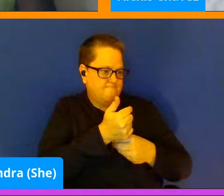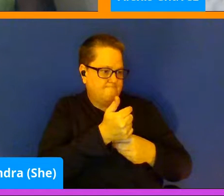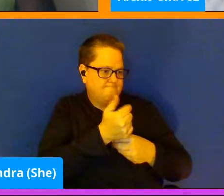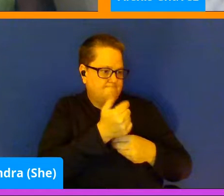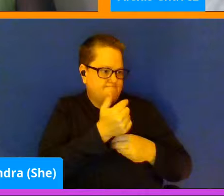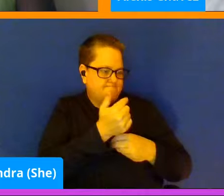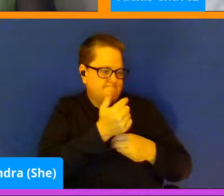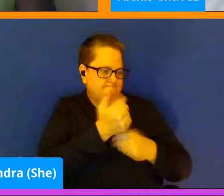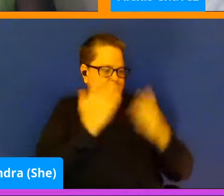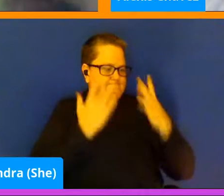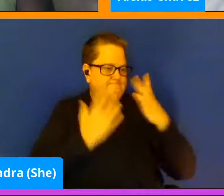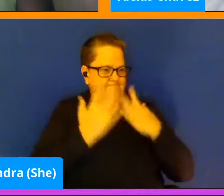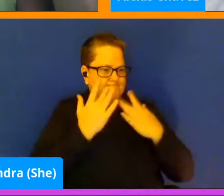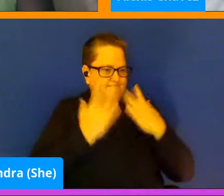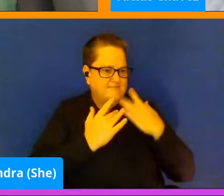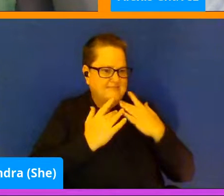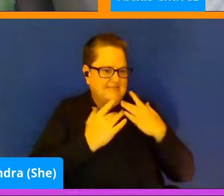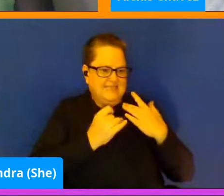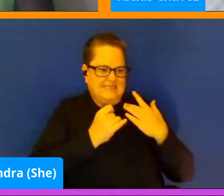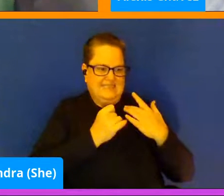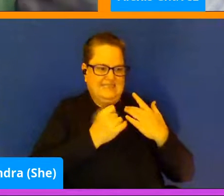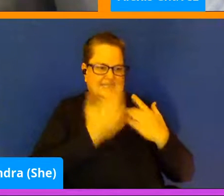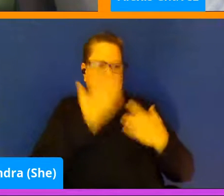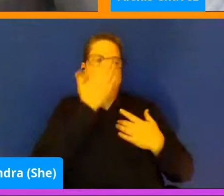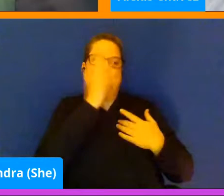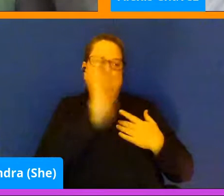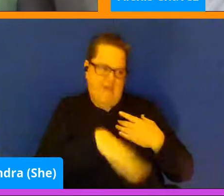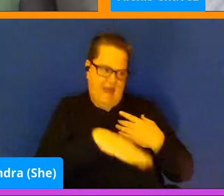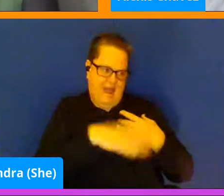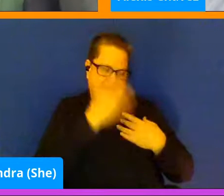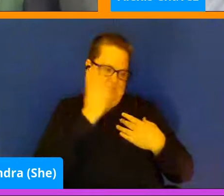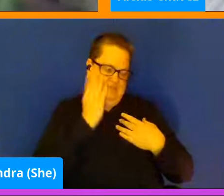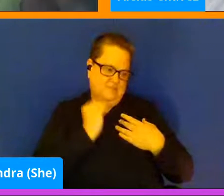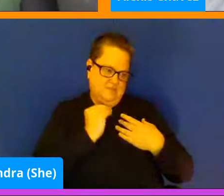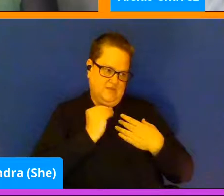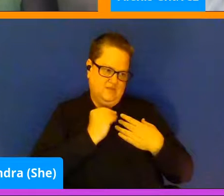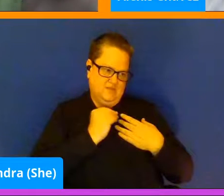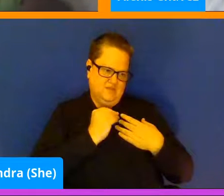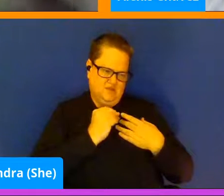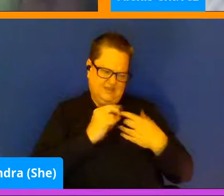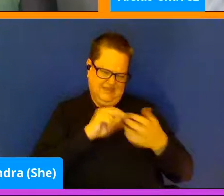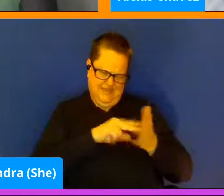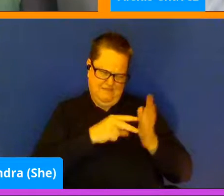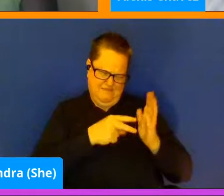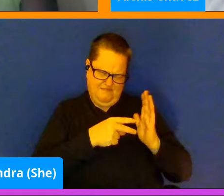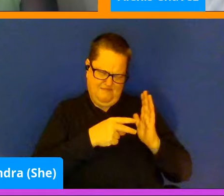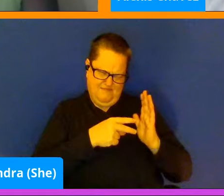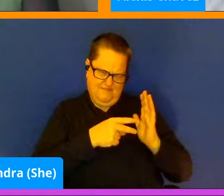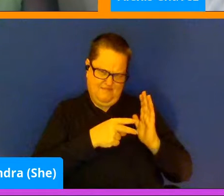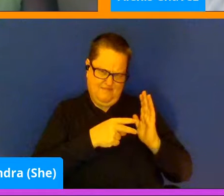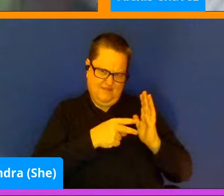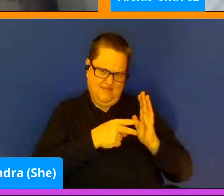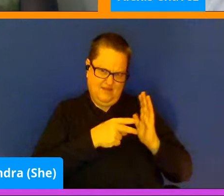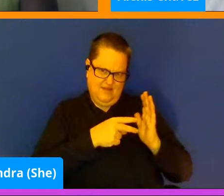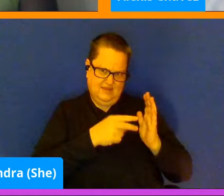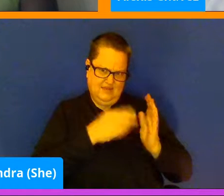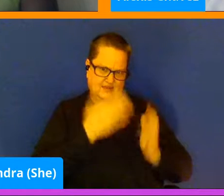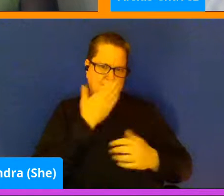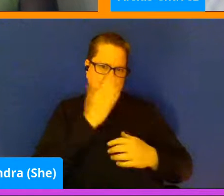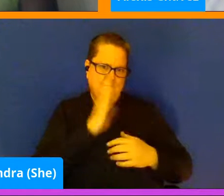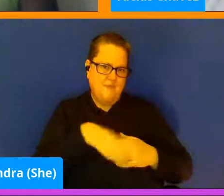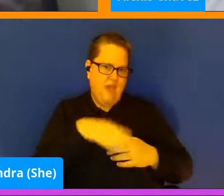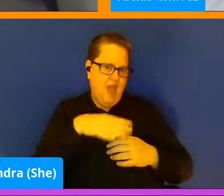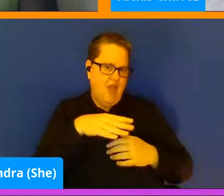not coping well or bad coping. So is there such a thing as bad coping and